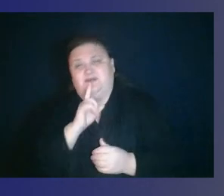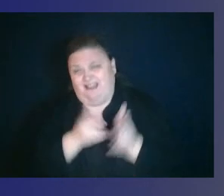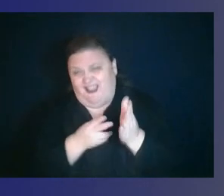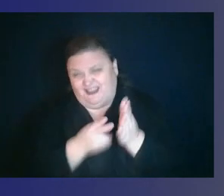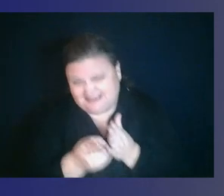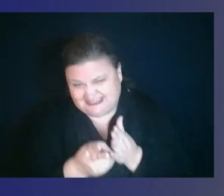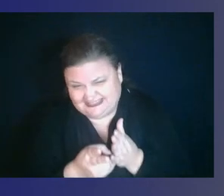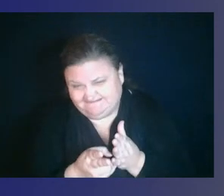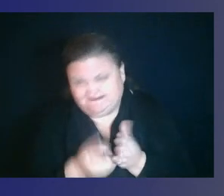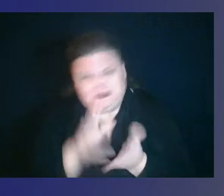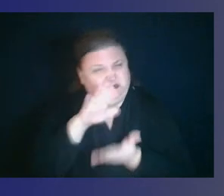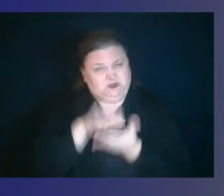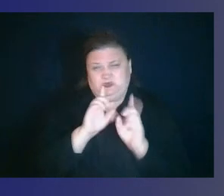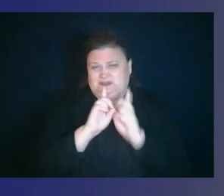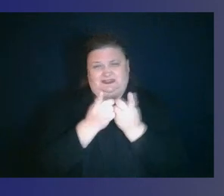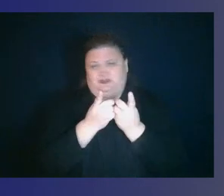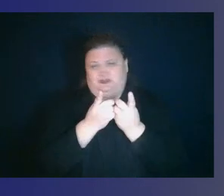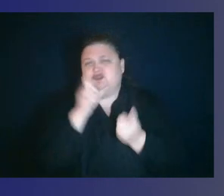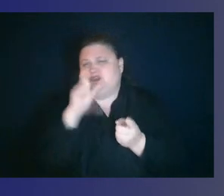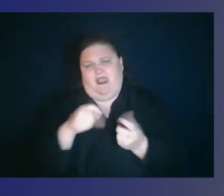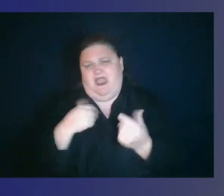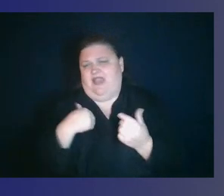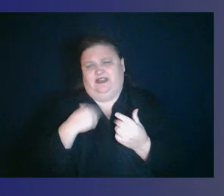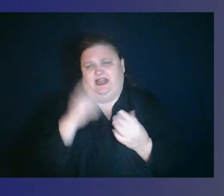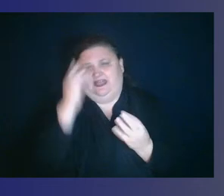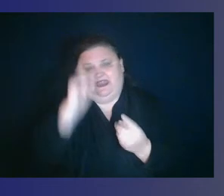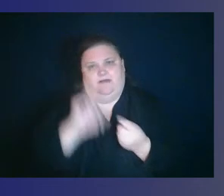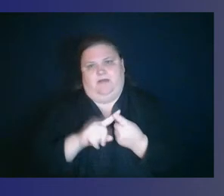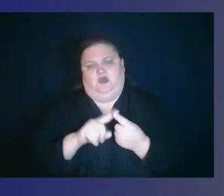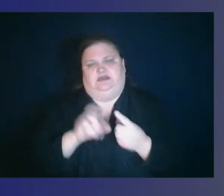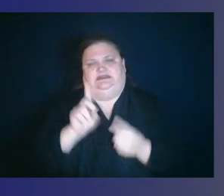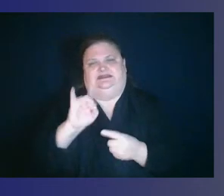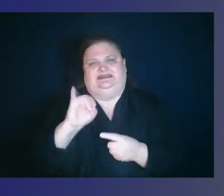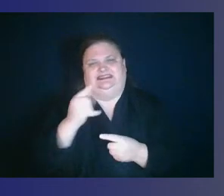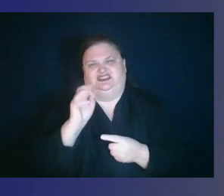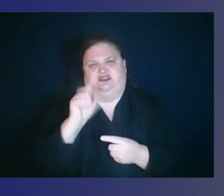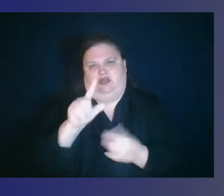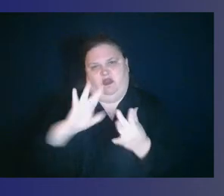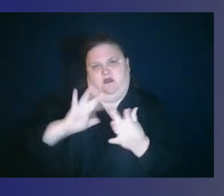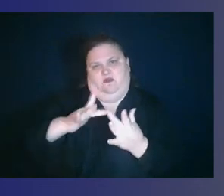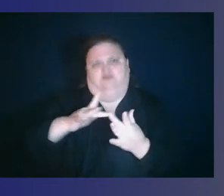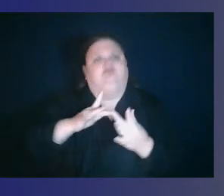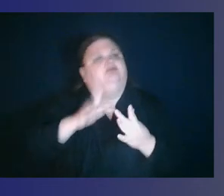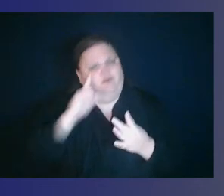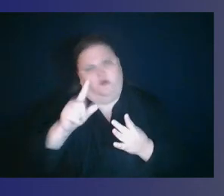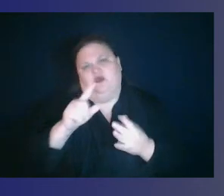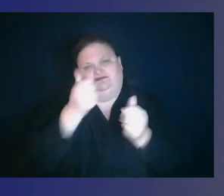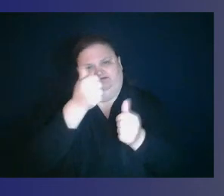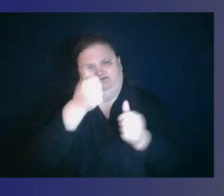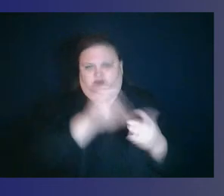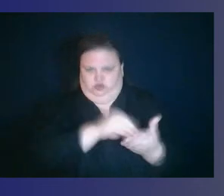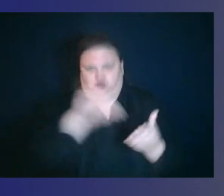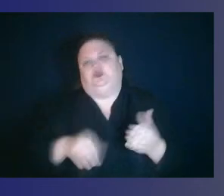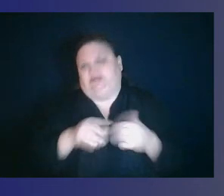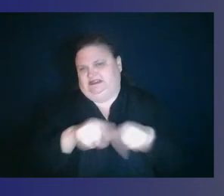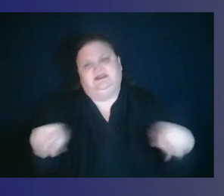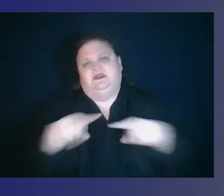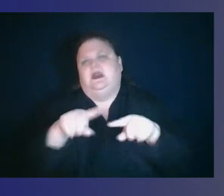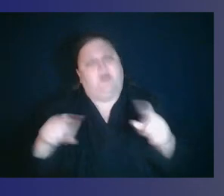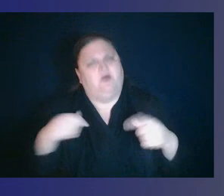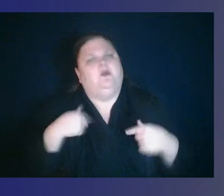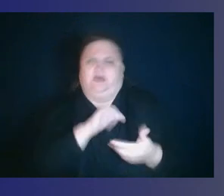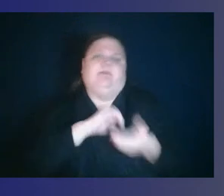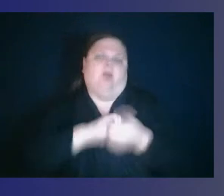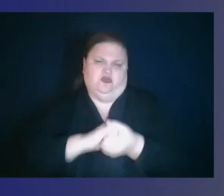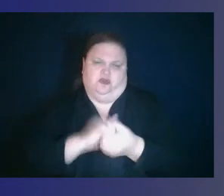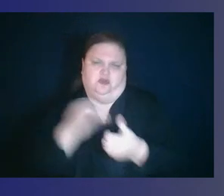organize digital connectivity for students. But we had to partner and we stepped up. But the biggest question we